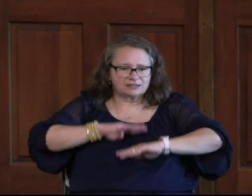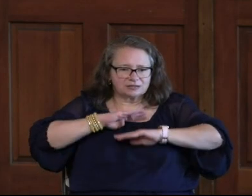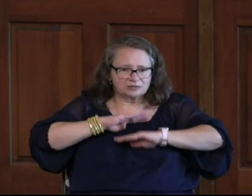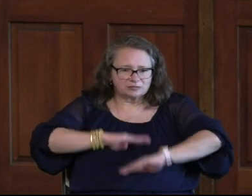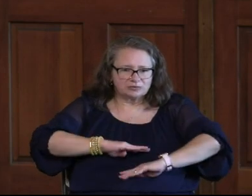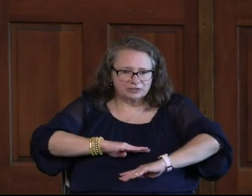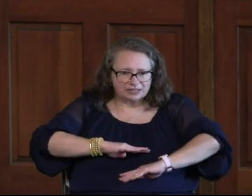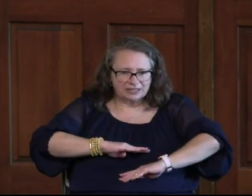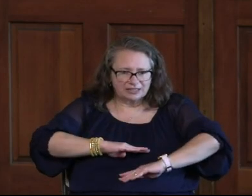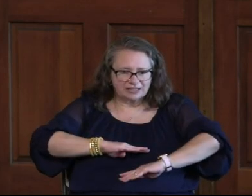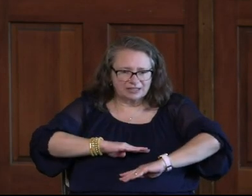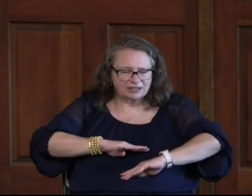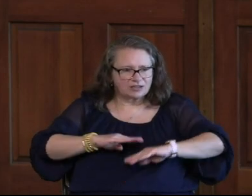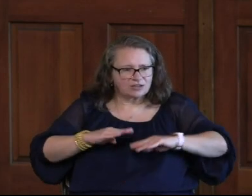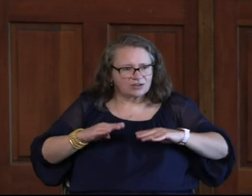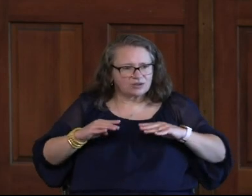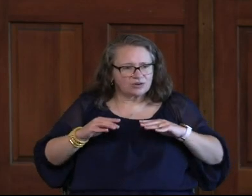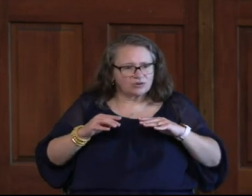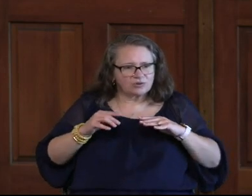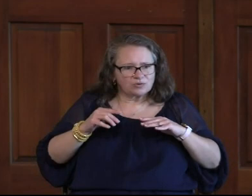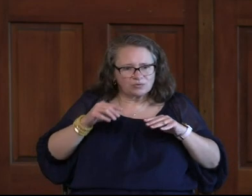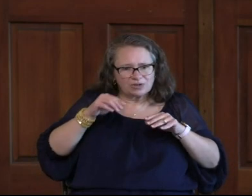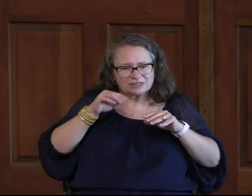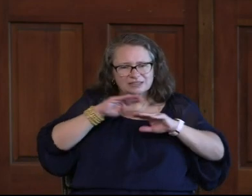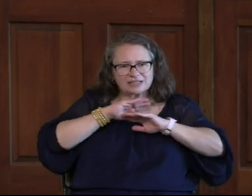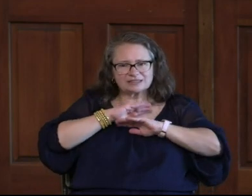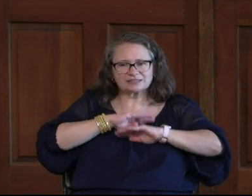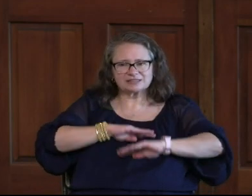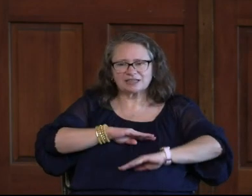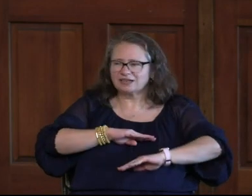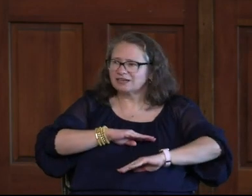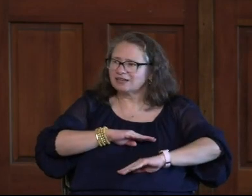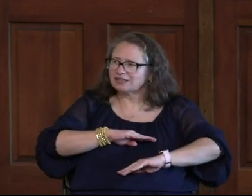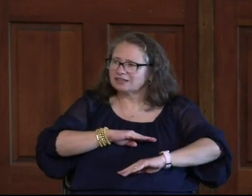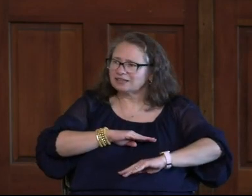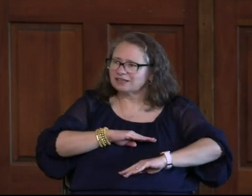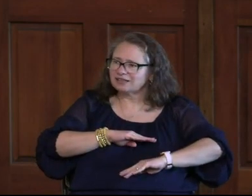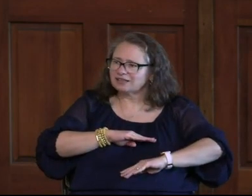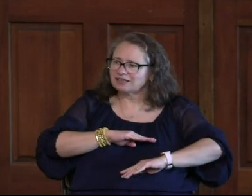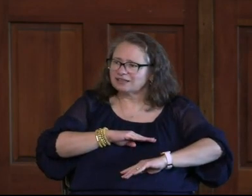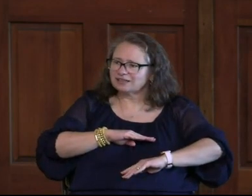That Sigh Of Relief And What What's In That Sigh What Is That Sigh Communicating